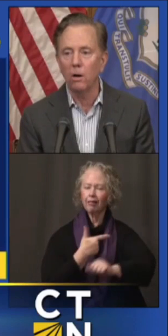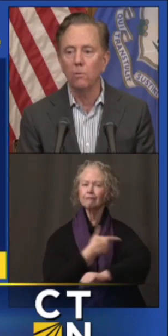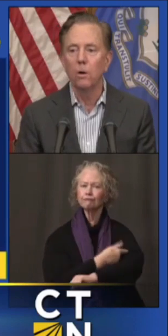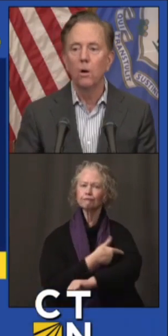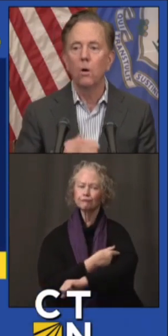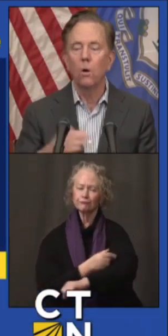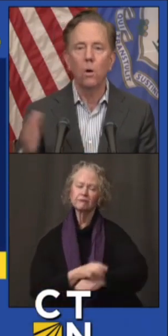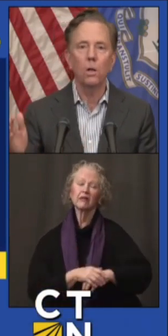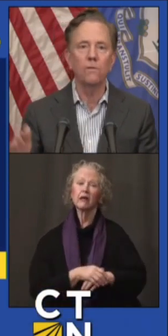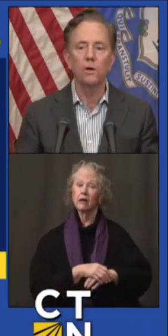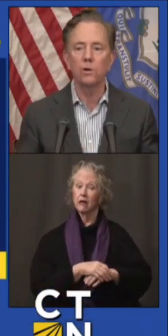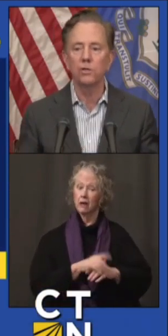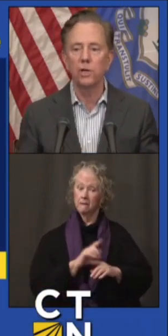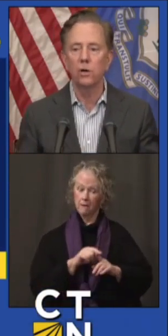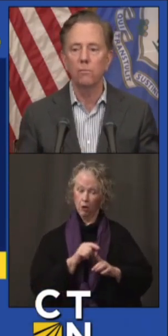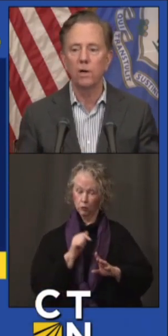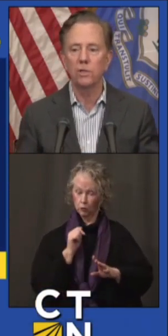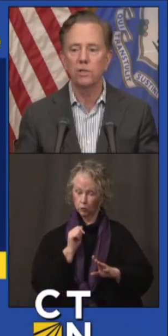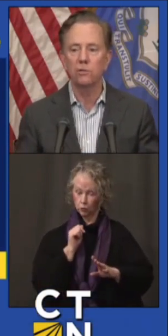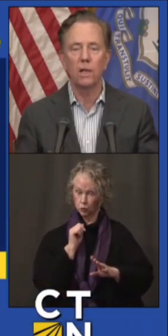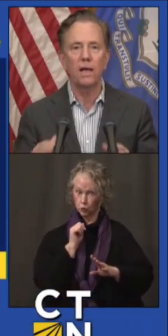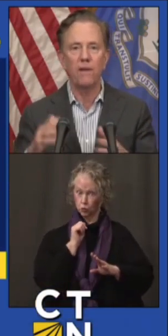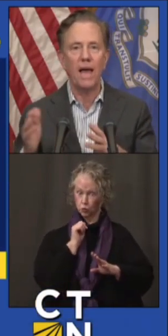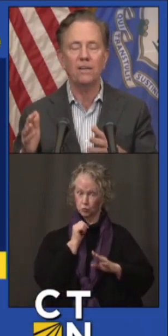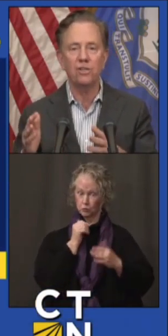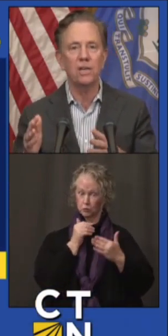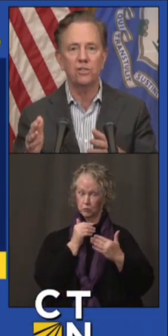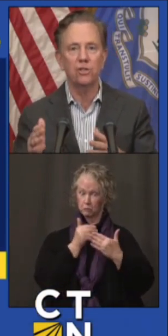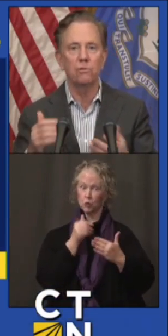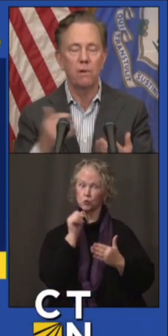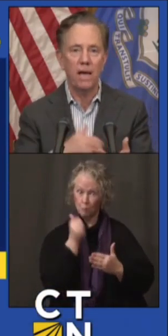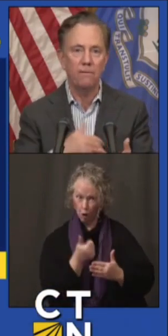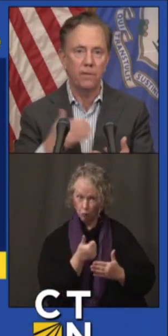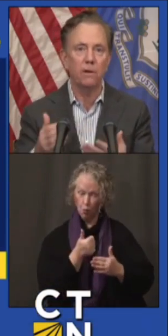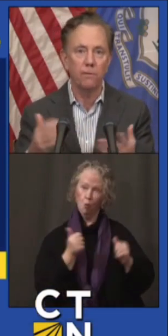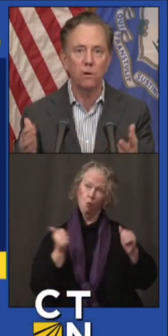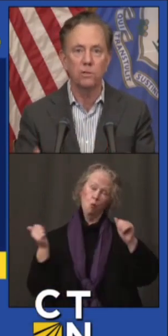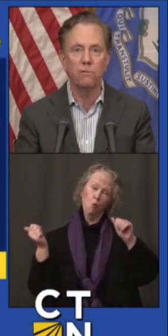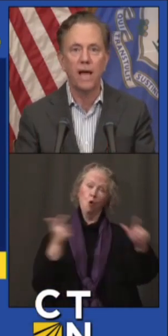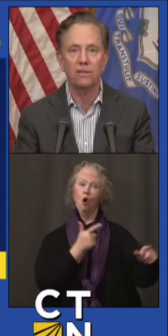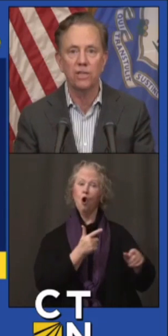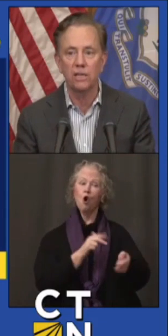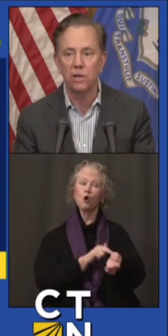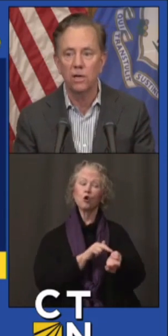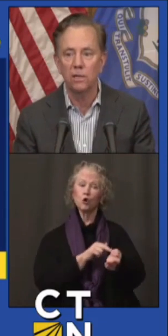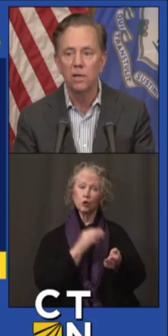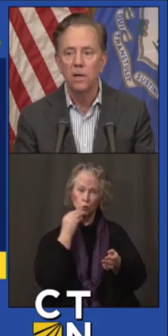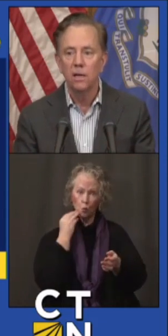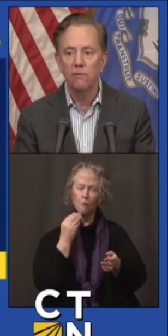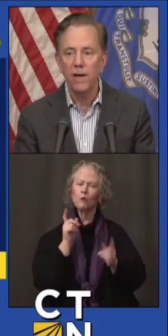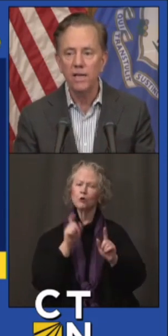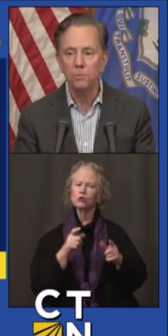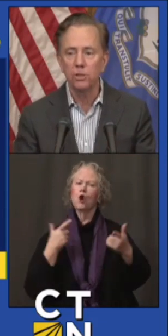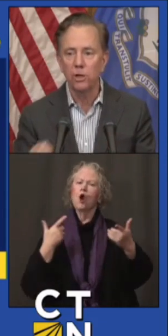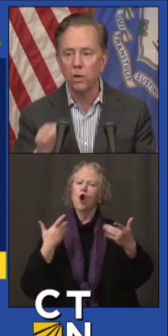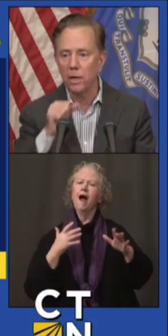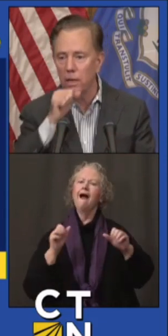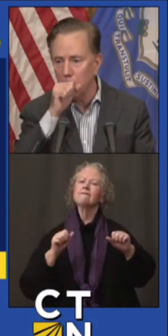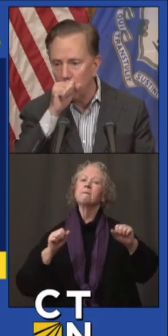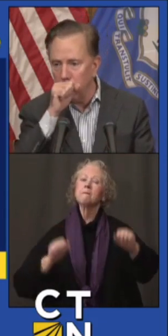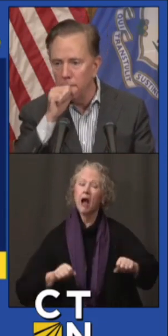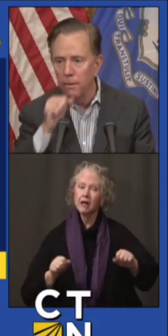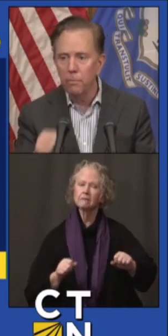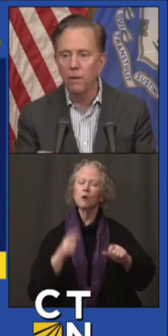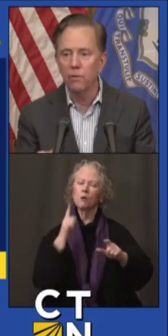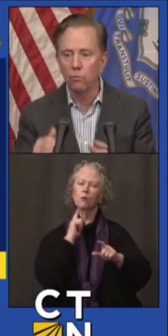tomorrow, all of our nursing home residents will have access to have their first vaccine done. The vast majority